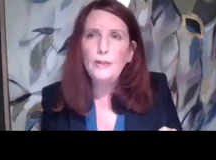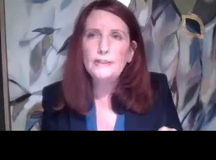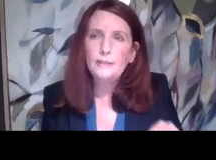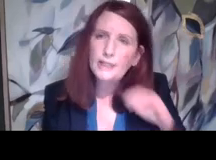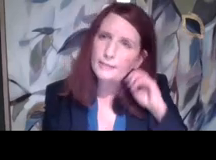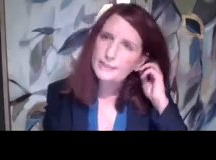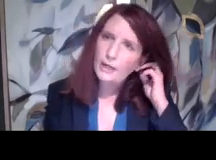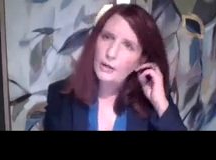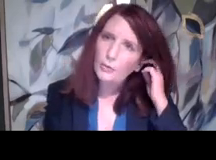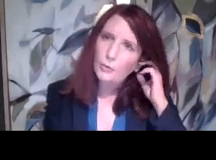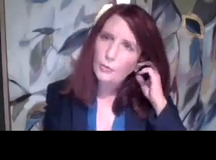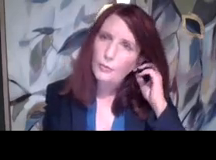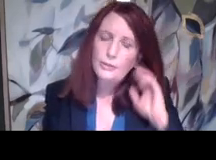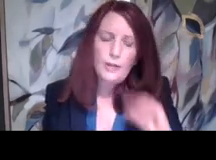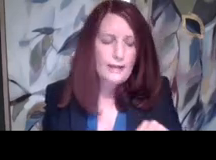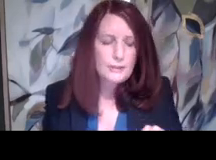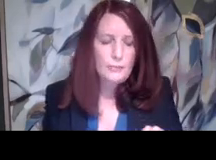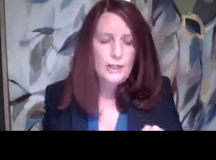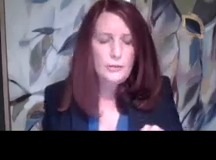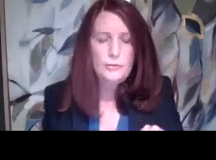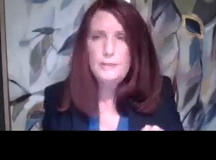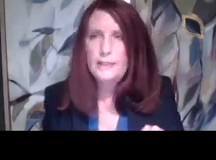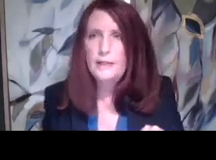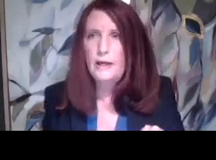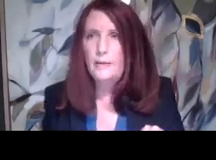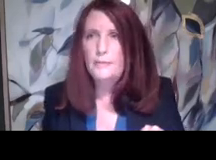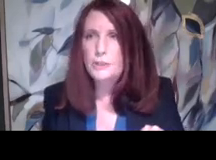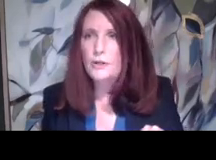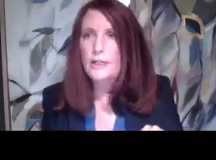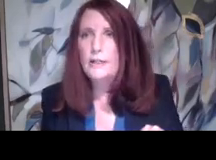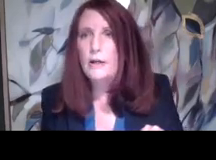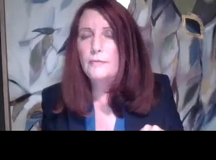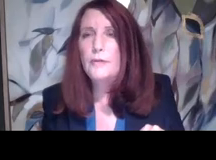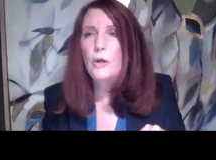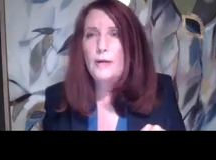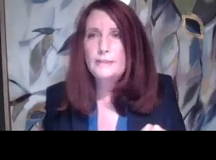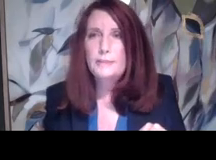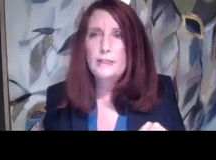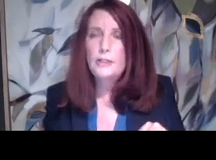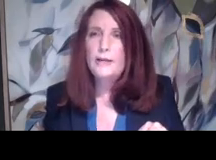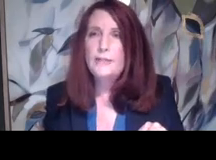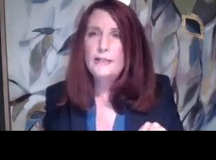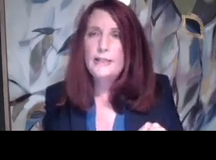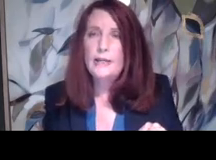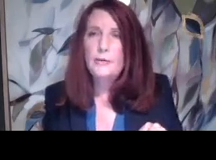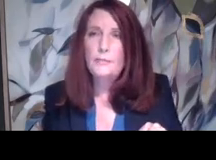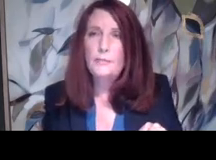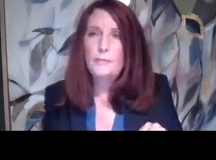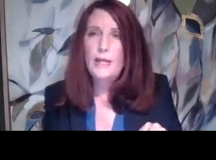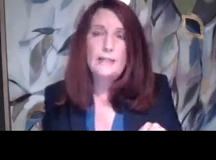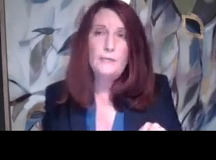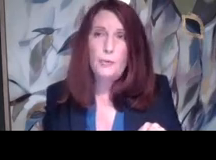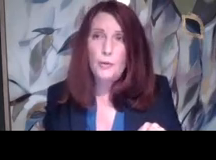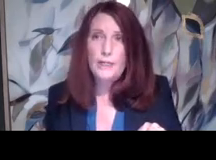when sometimes, uh, when you have someone who's been, um, the target of harassment, then you have to, and they're,